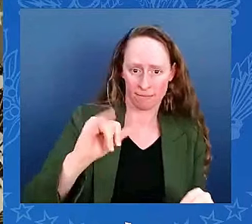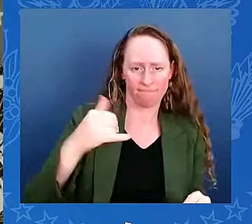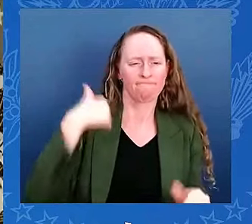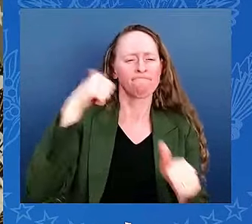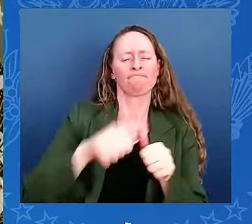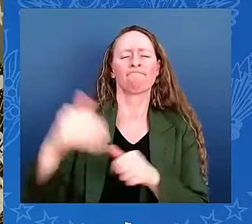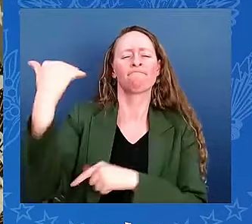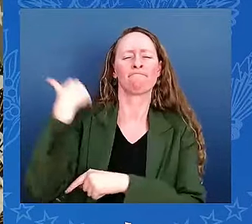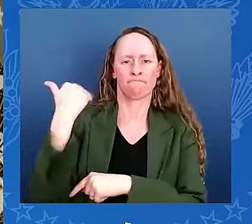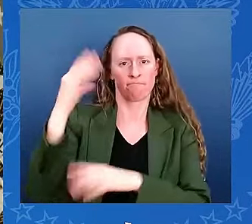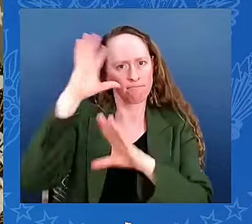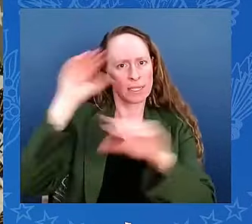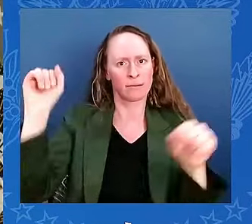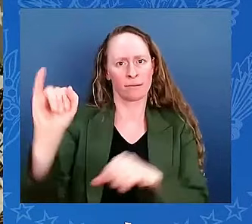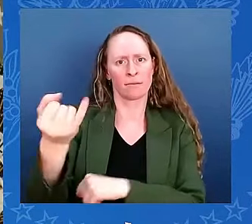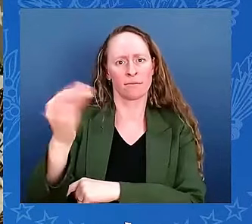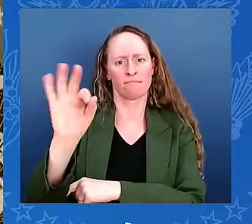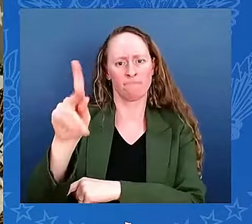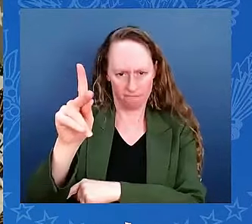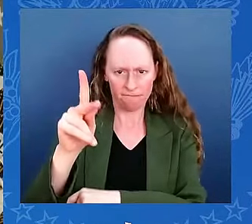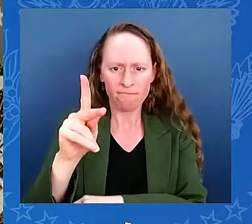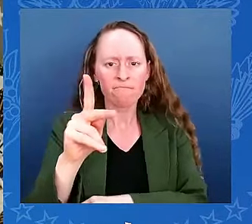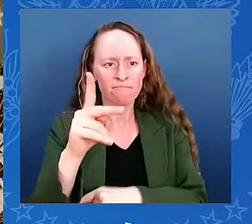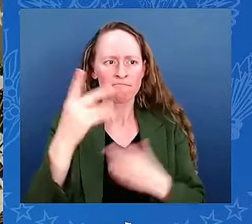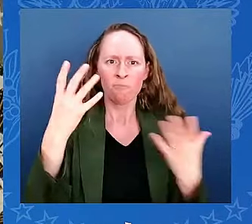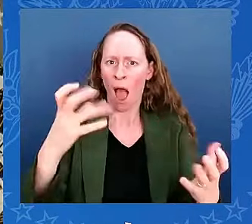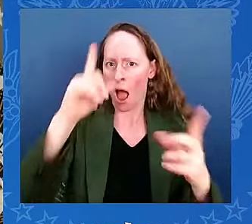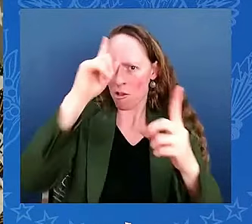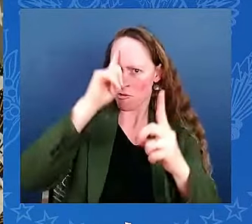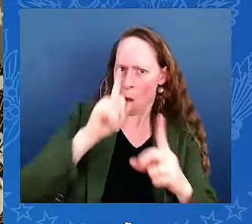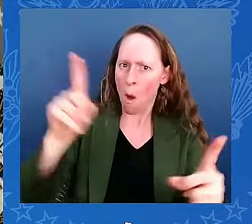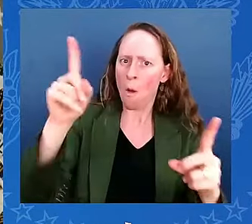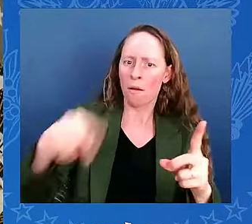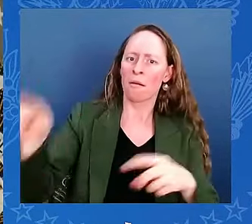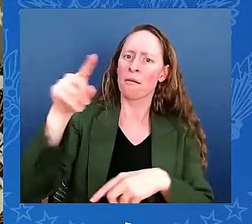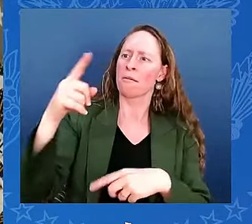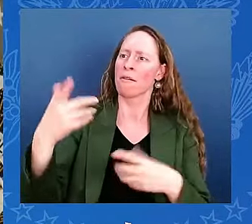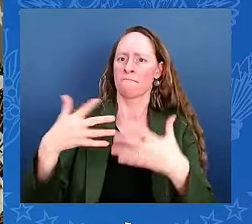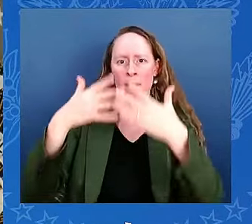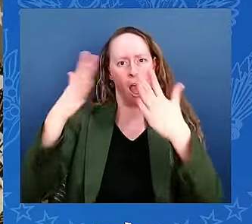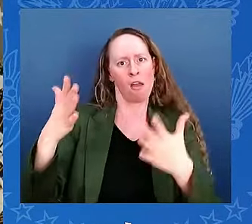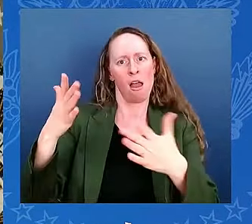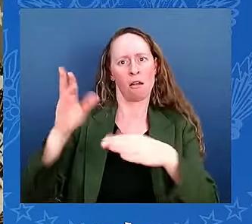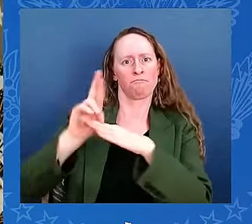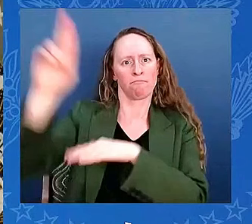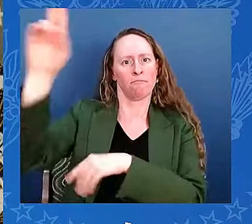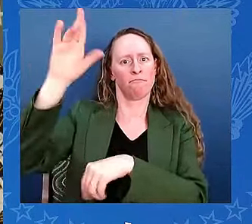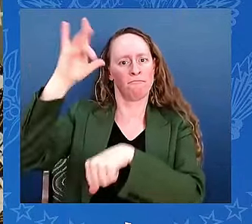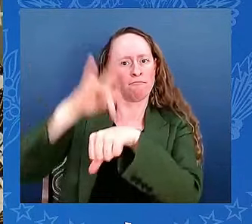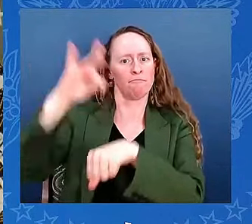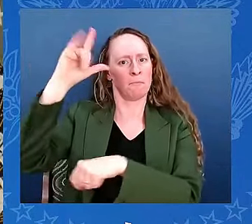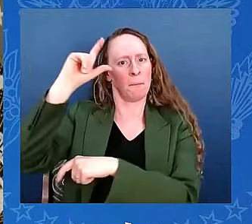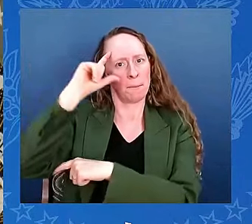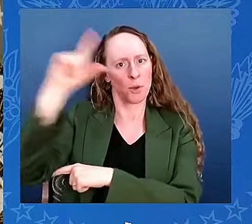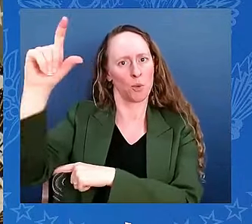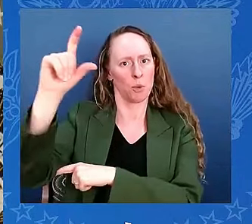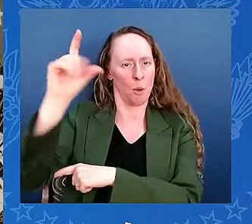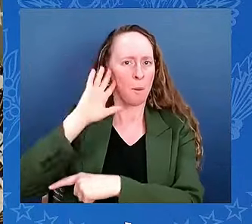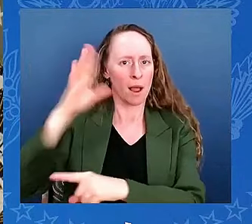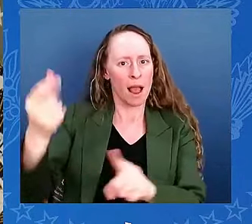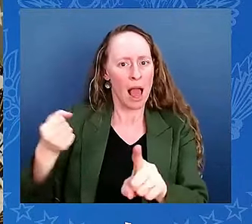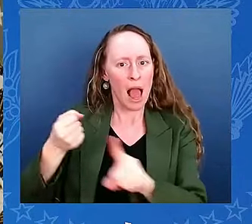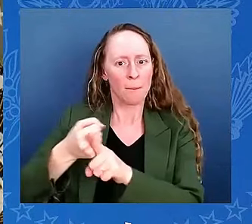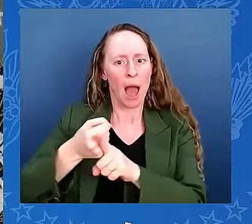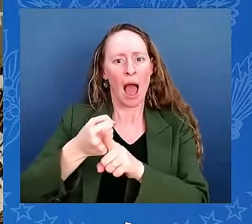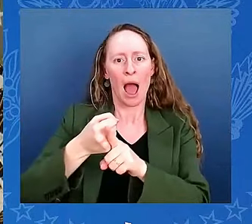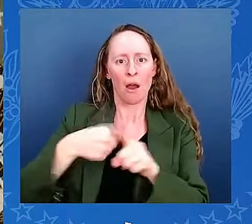— and that inspired patriots like Sonny Williams to become an astronaut — President Kennedy went to NASA headquarters. He asked